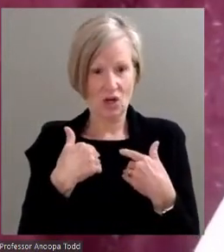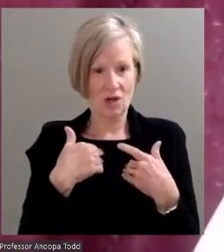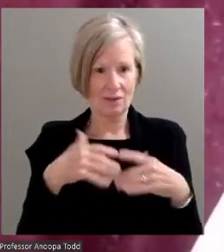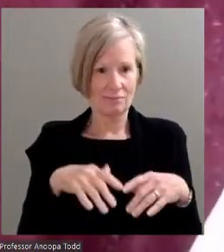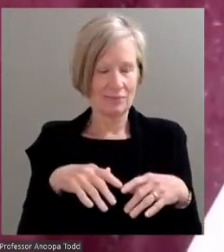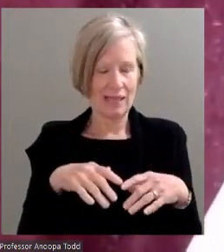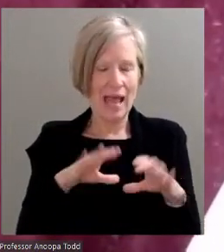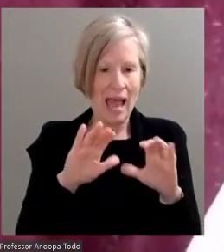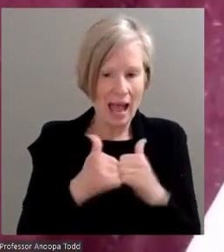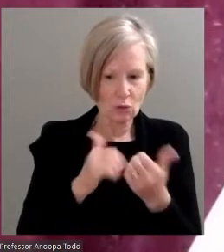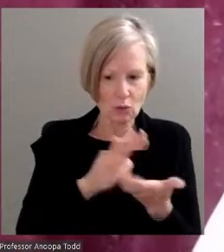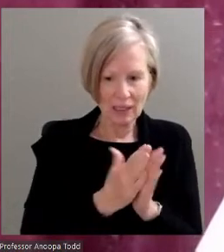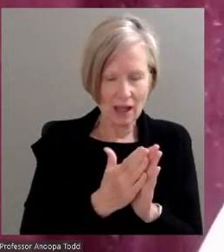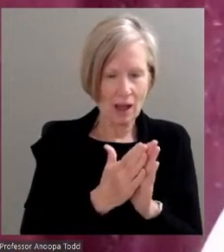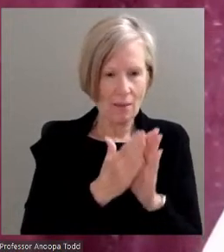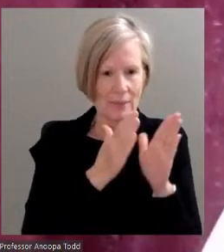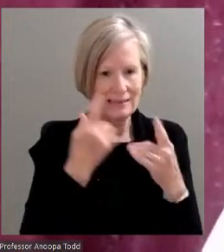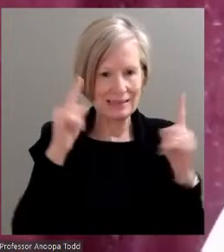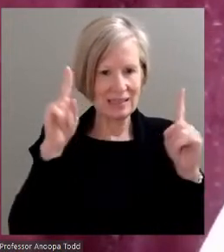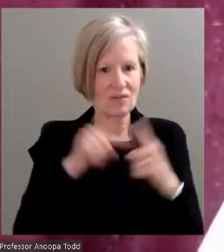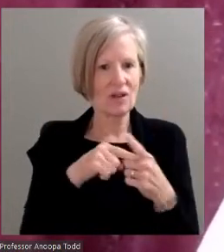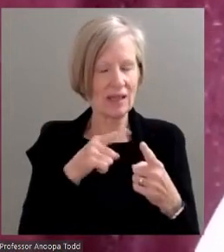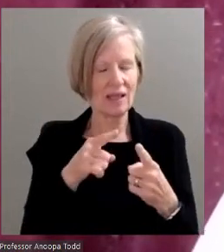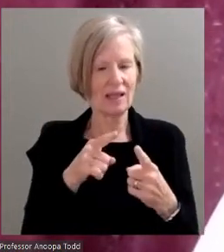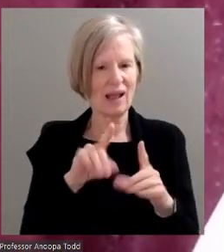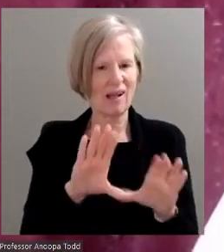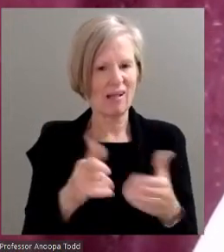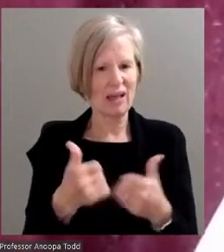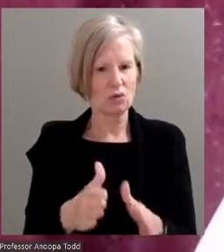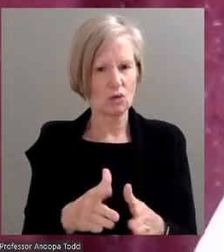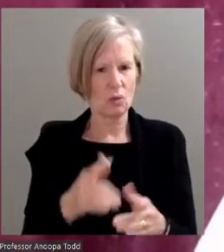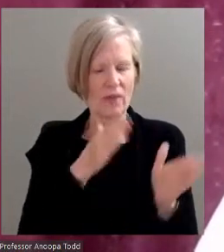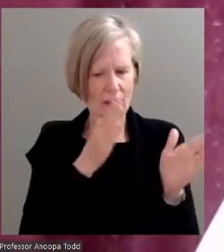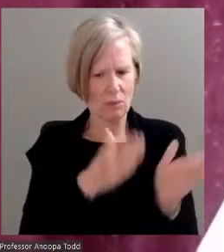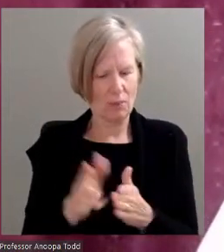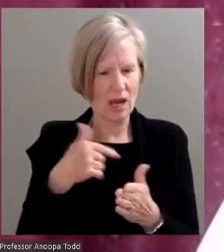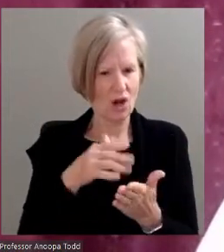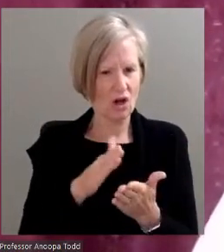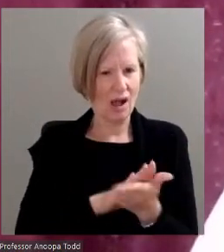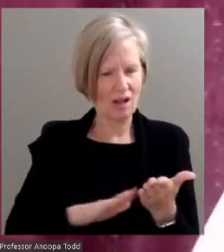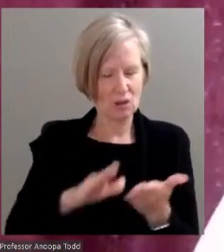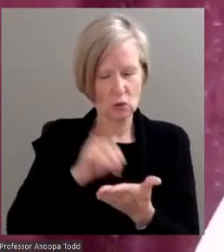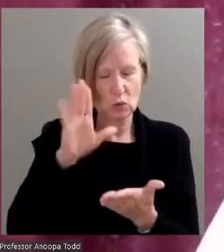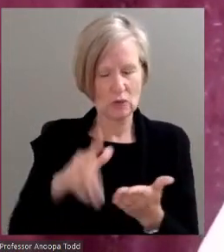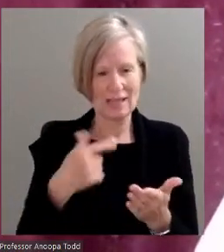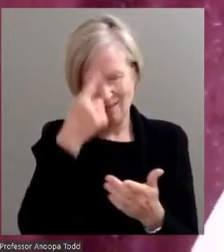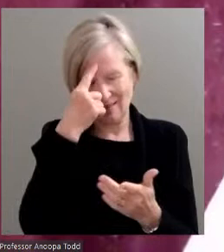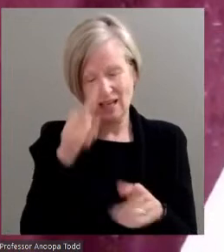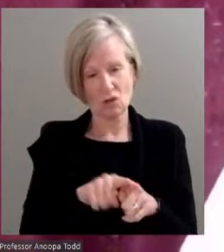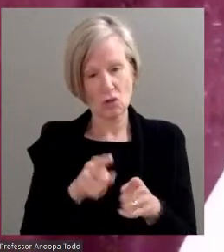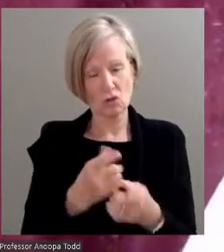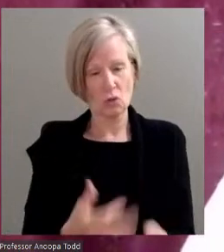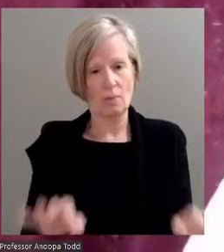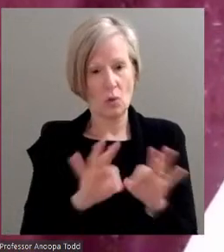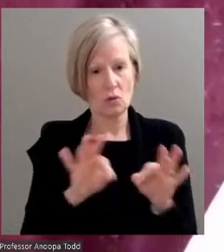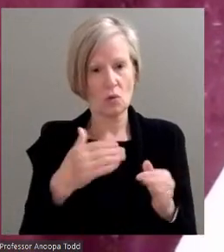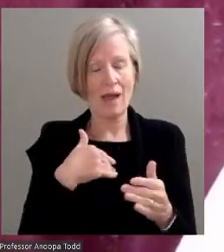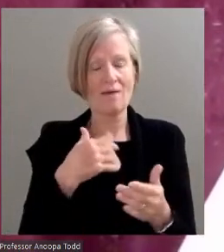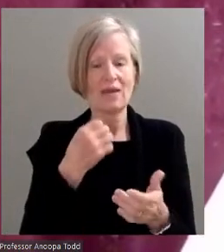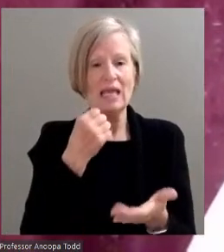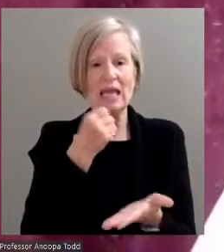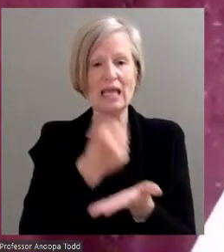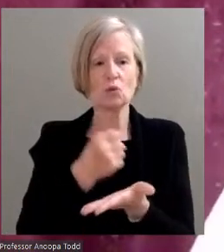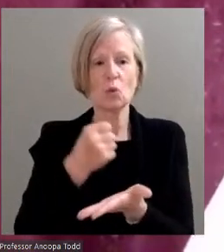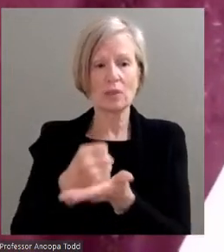classroom for their prep orientation for college students. I think it's also important to have endorsements. And I also